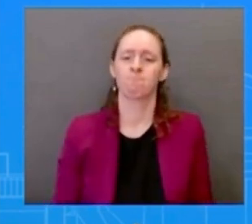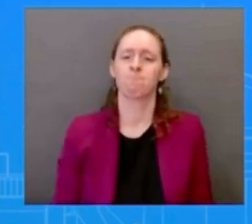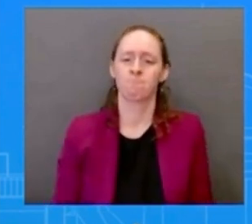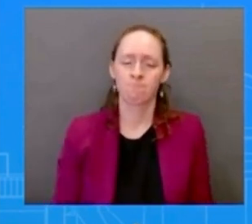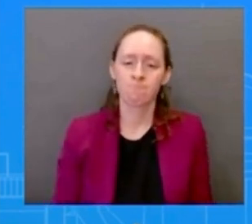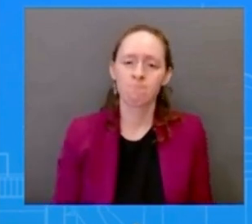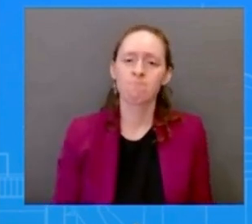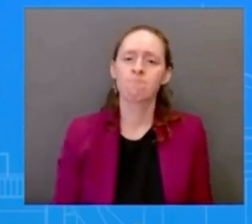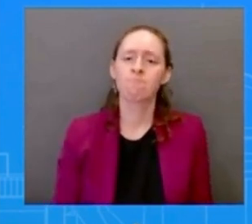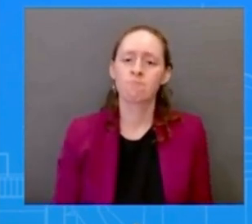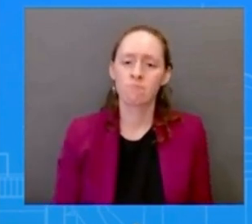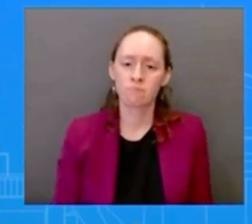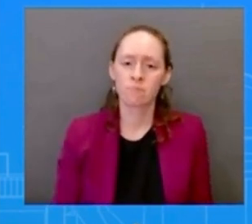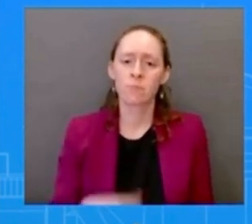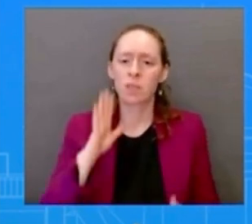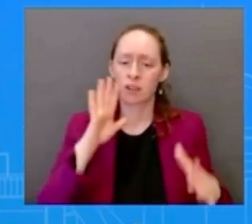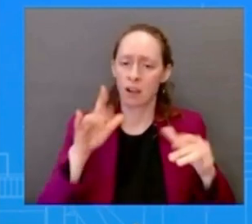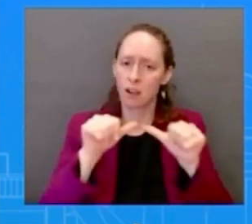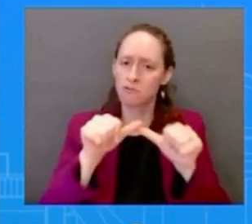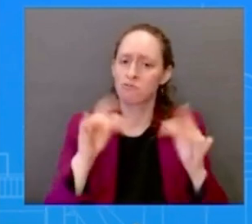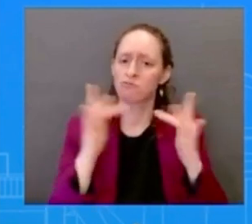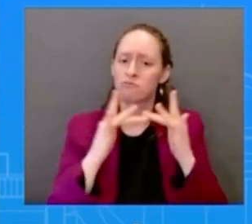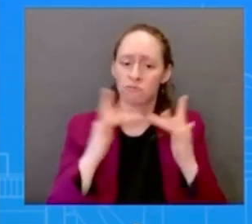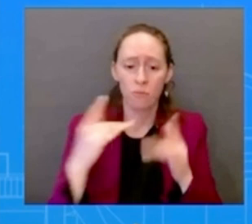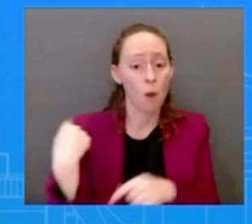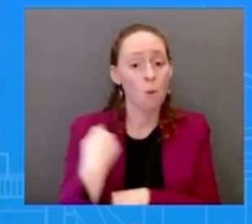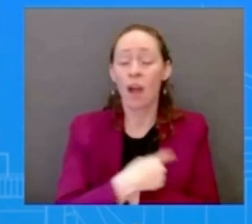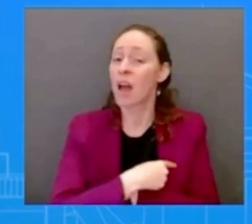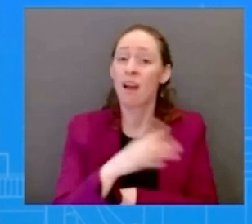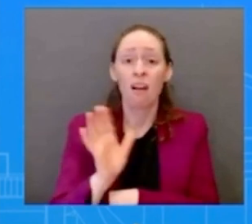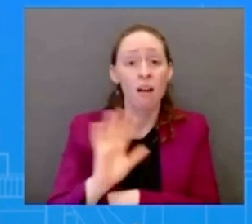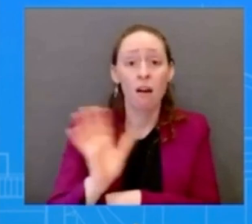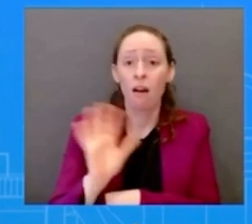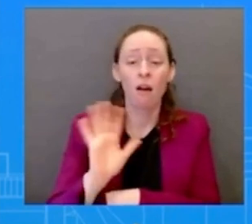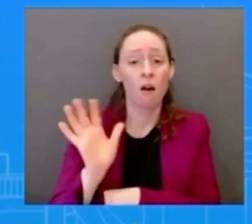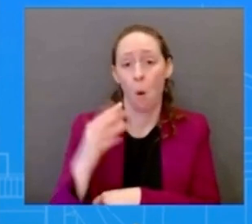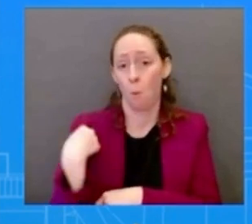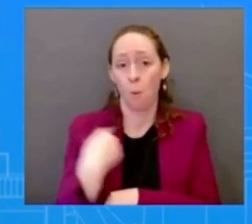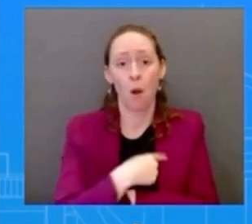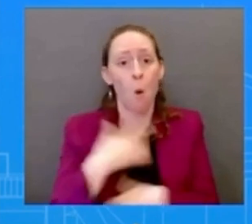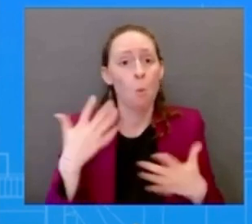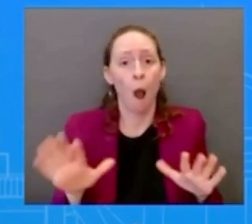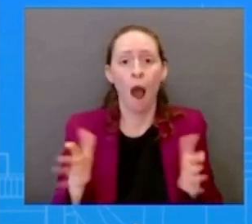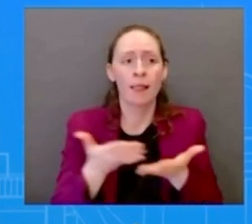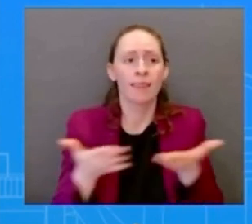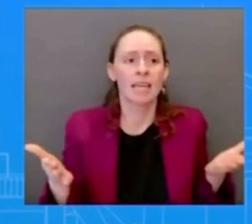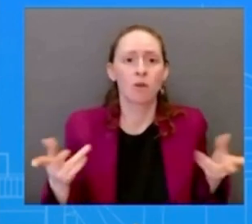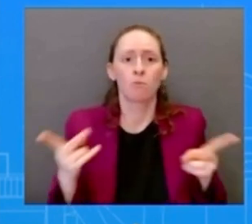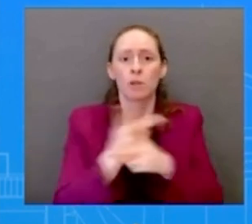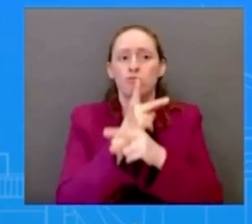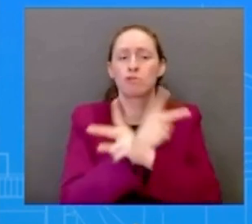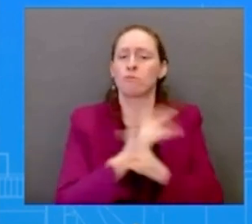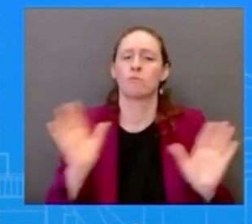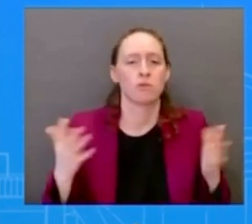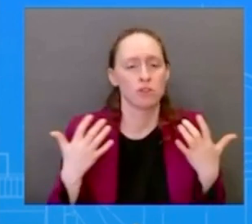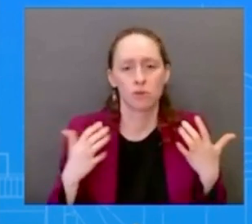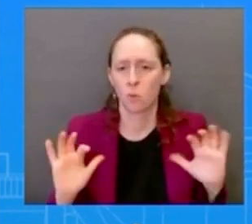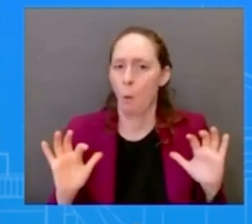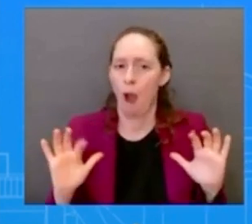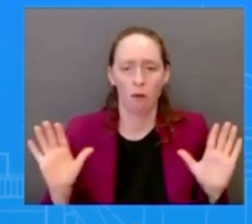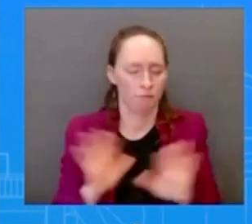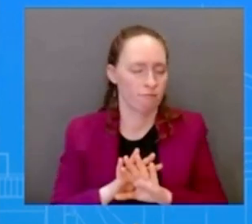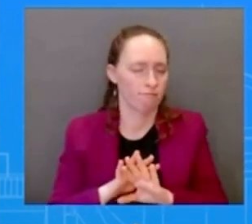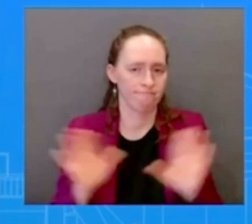we're not looking for escalation i said that moments ago uh and uh and i'll just leave it there that is not what we're looking for uh with russia